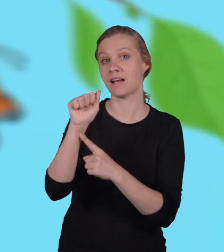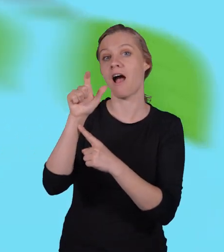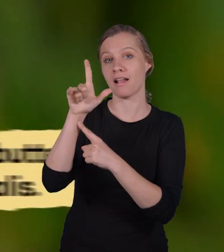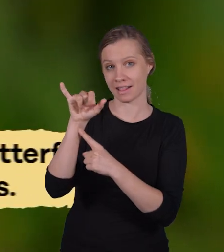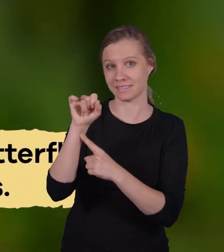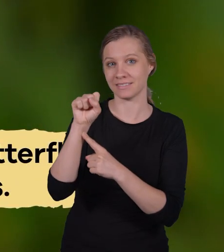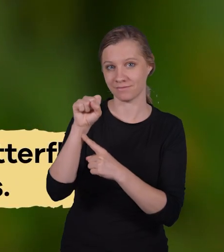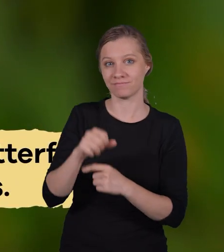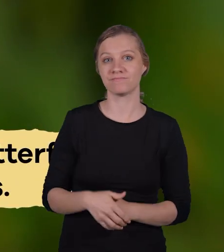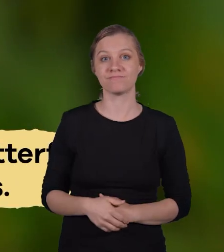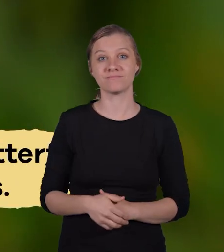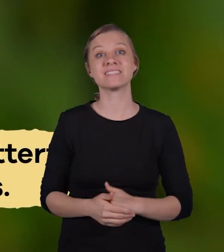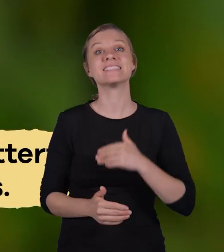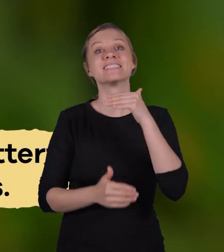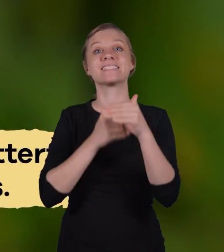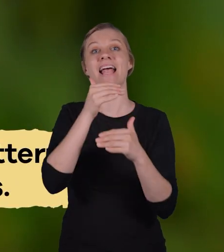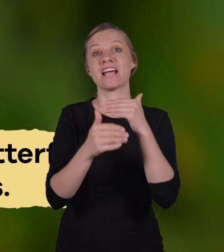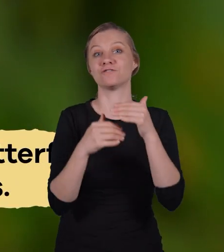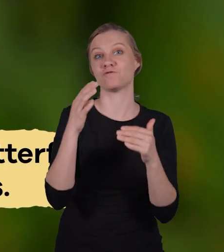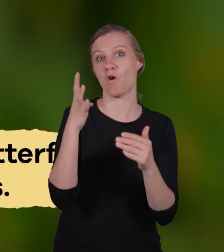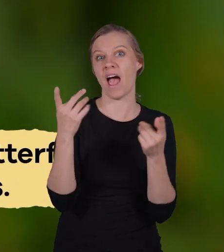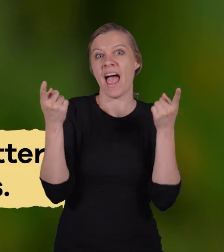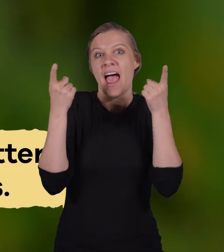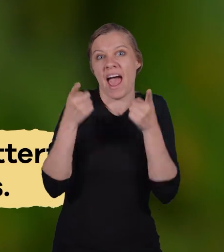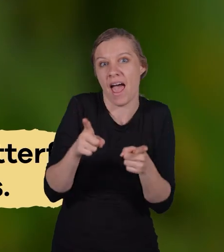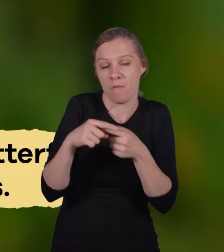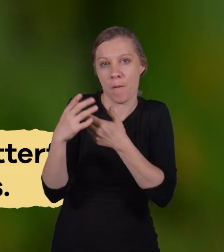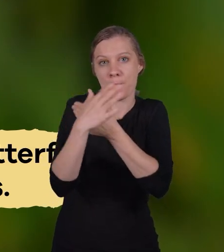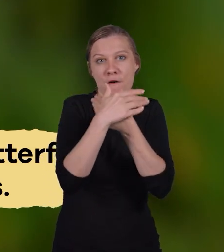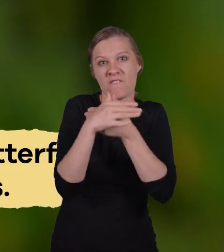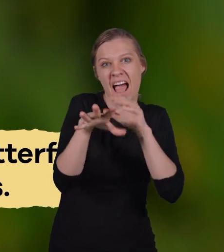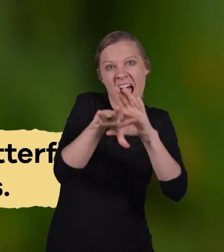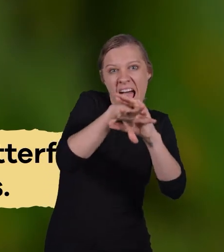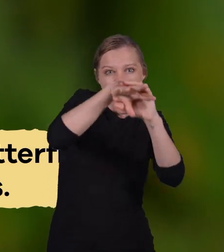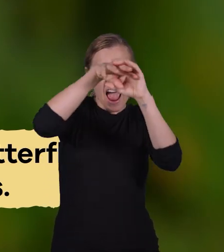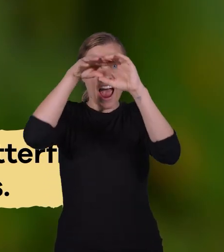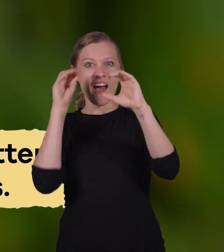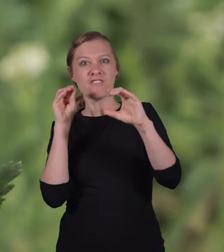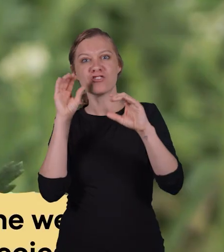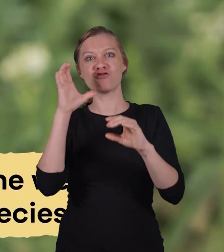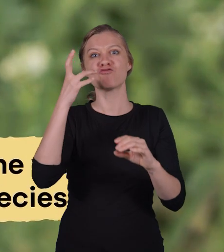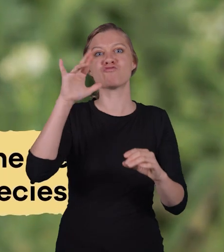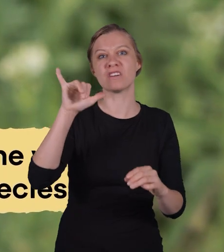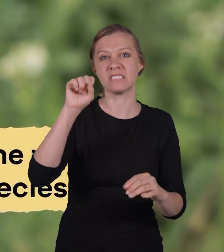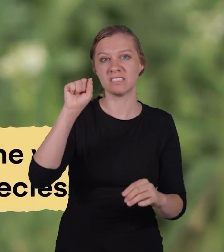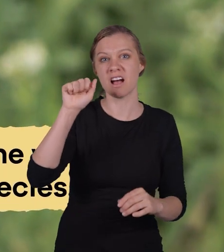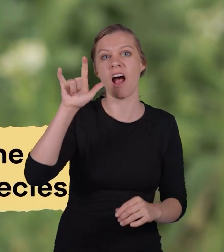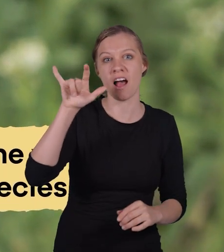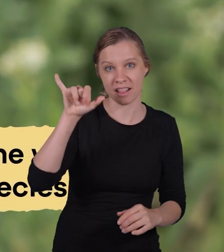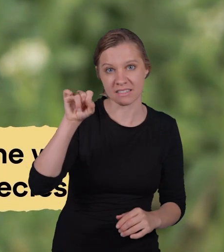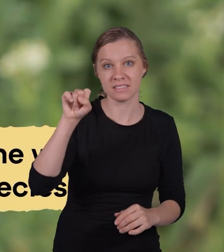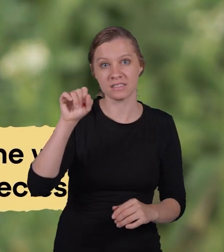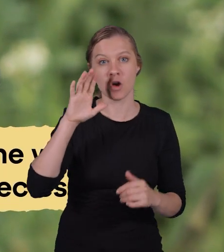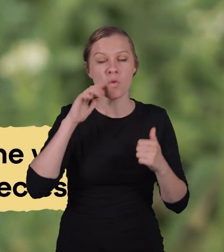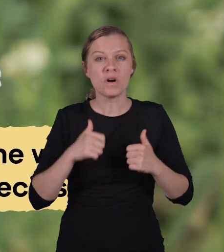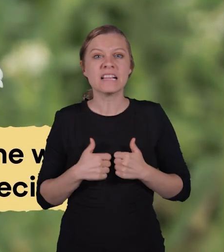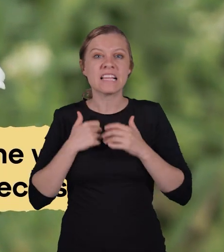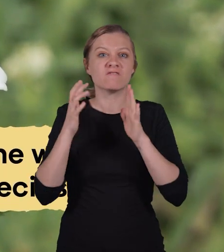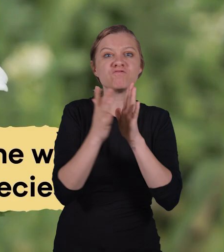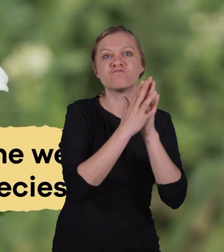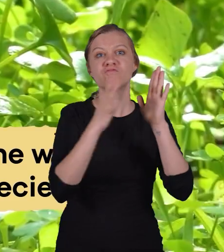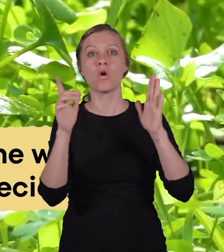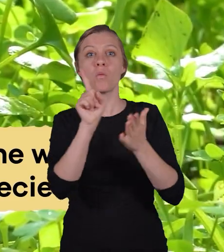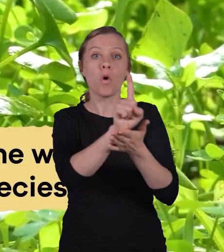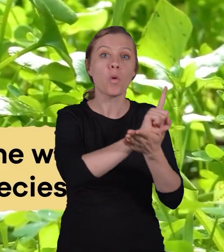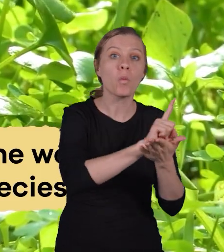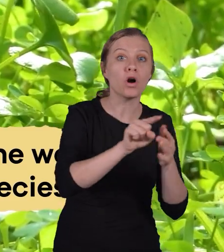Chrysalis Stage 4 occurs when the butterfly comes out of the chrysalis. It will live anywhere from a